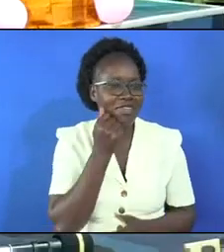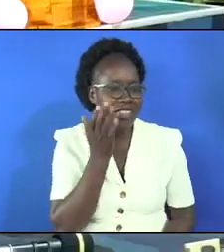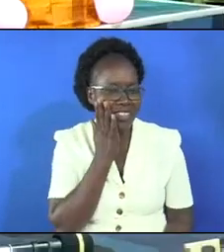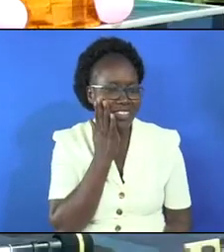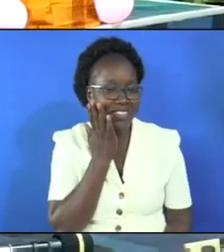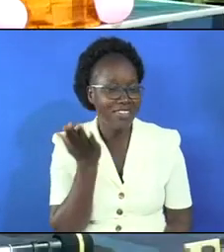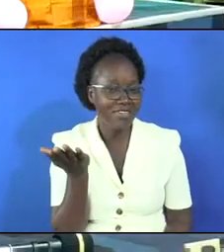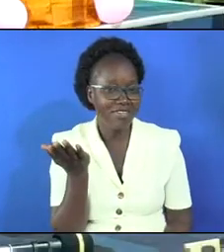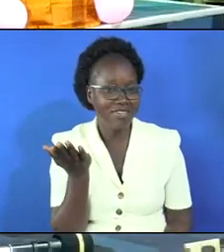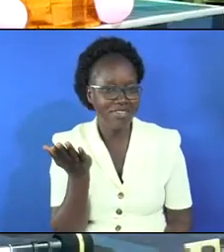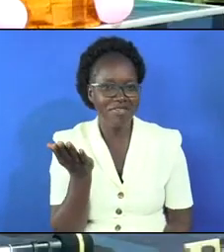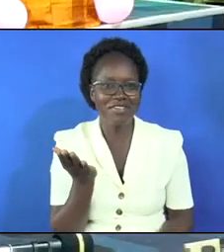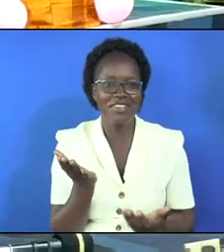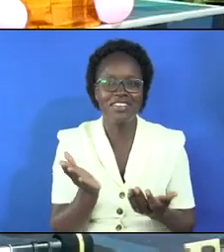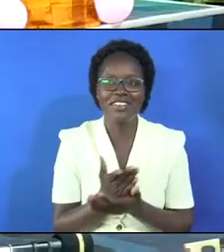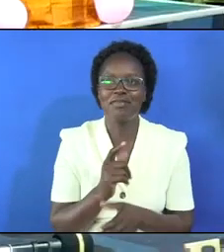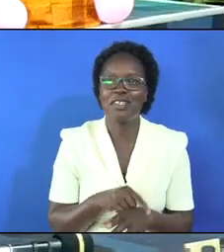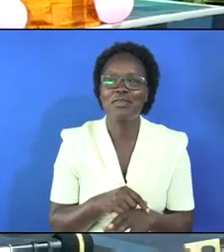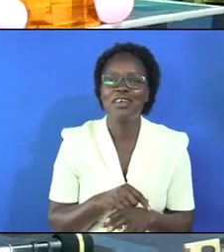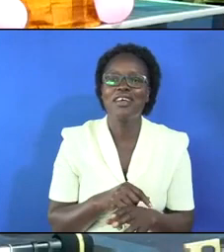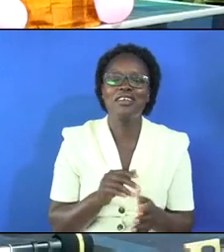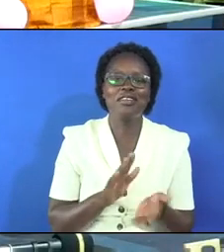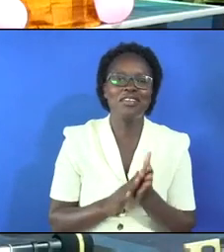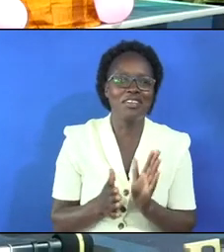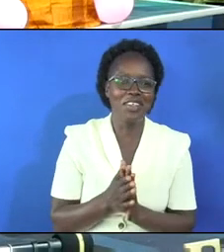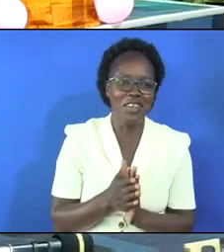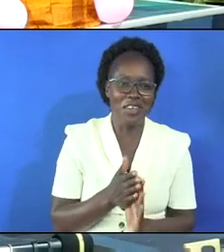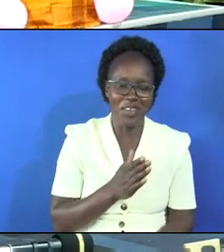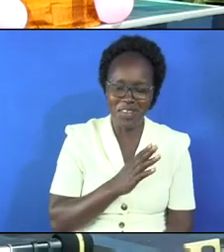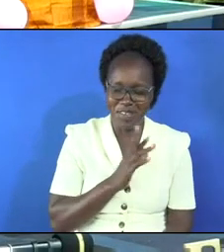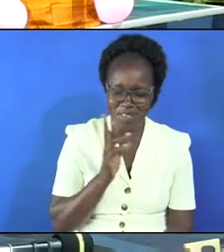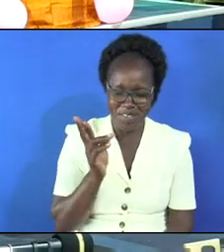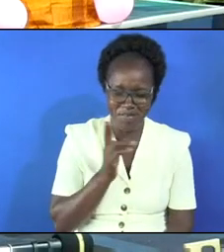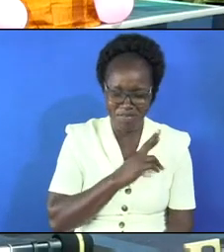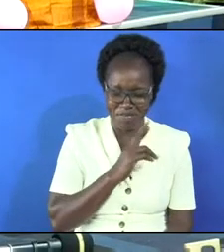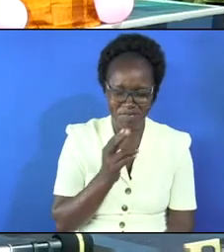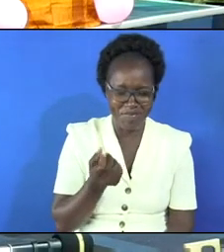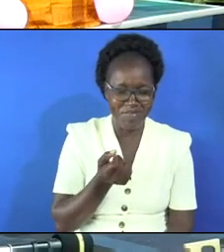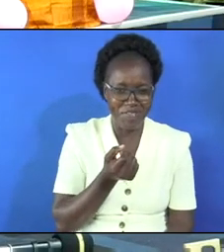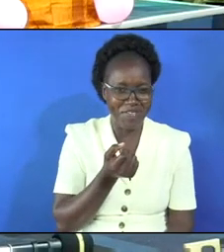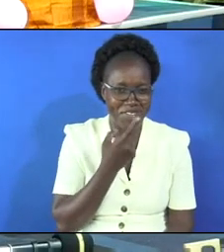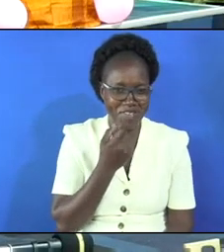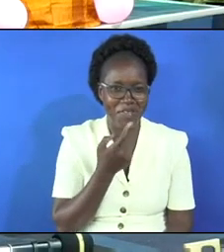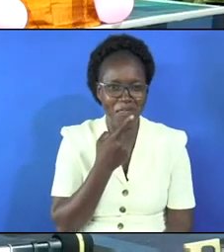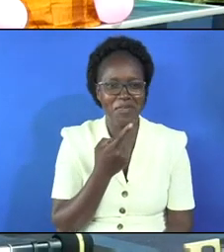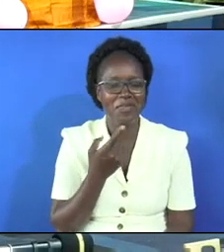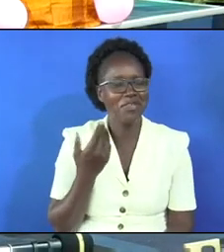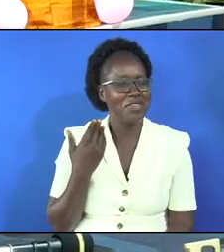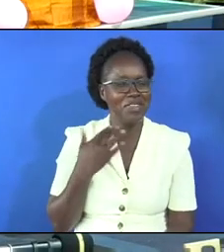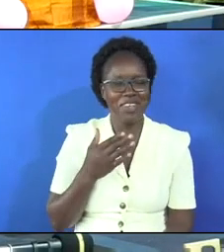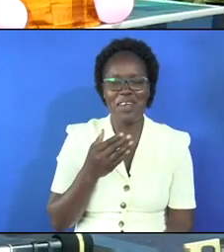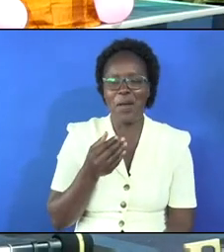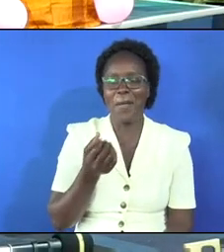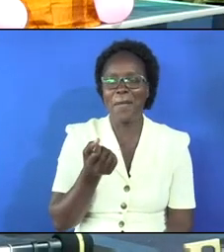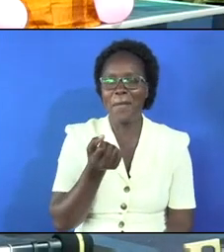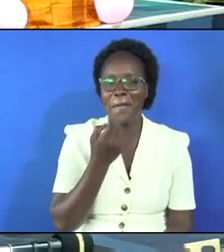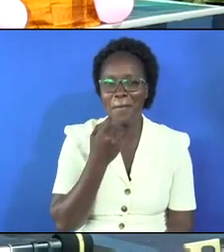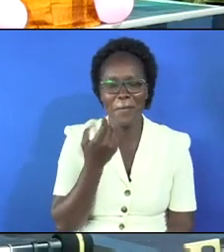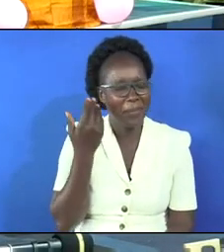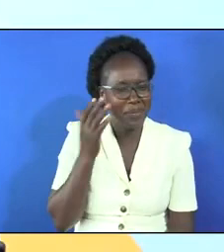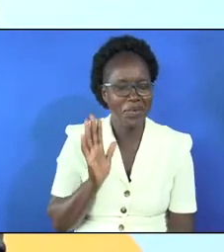honeys sometimes become very bitter drugs that you don't even want to swallow